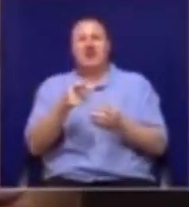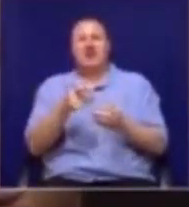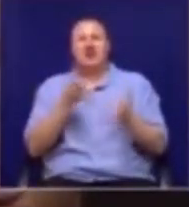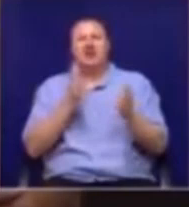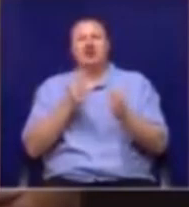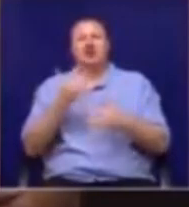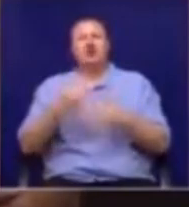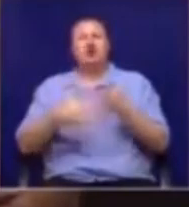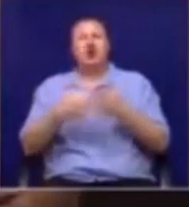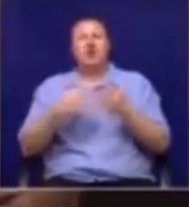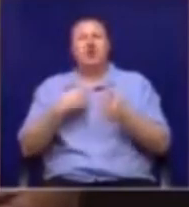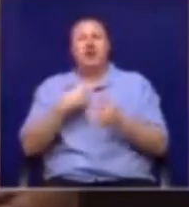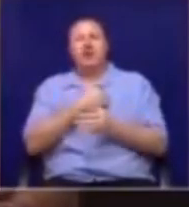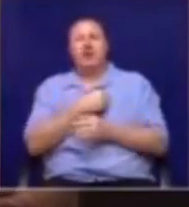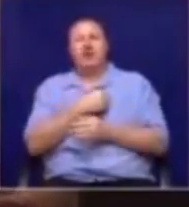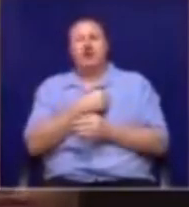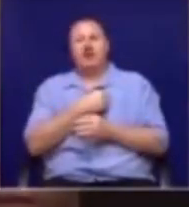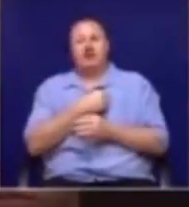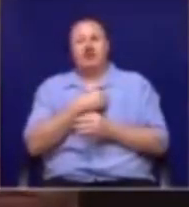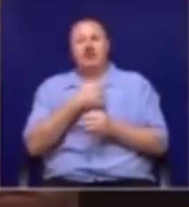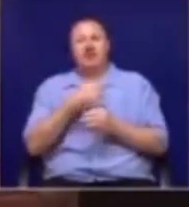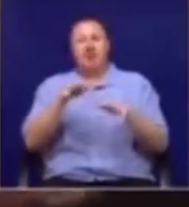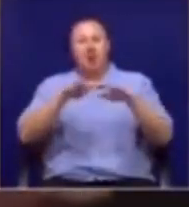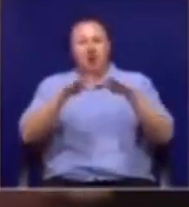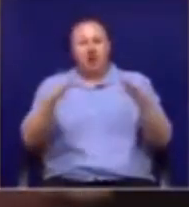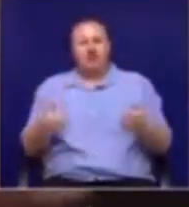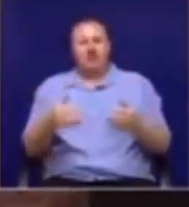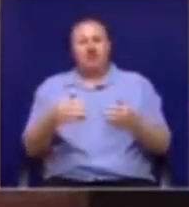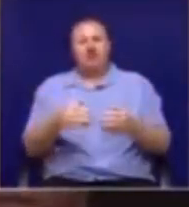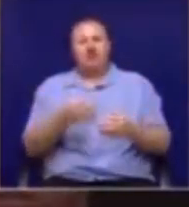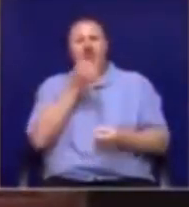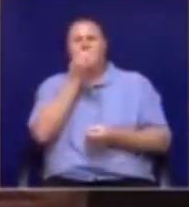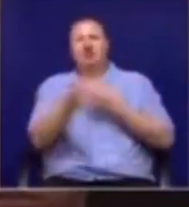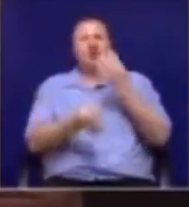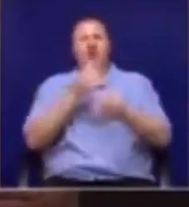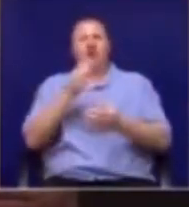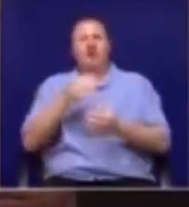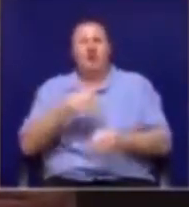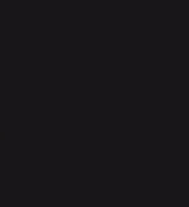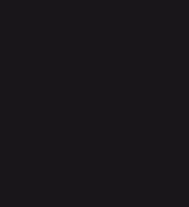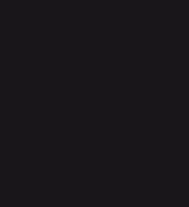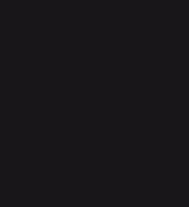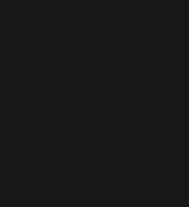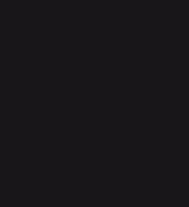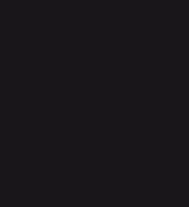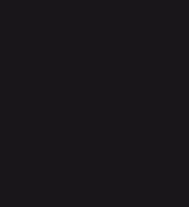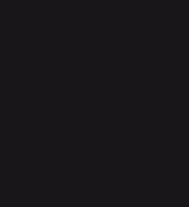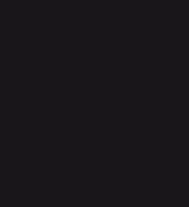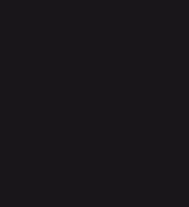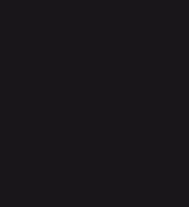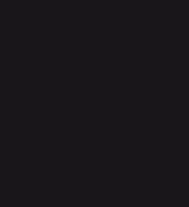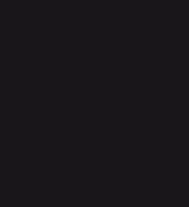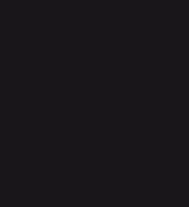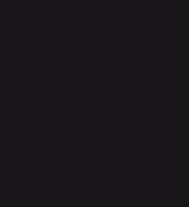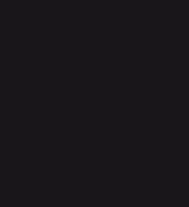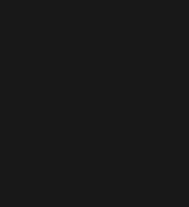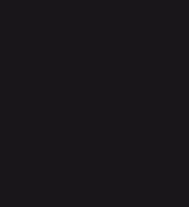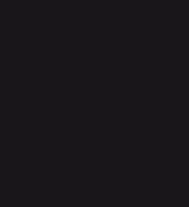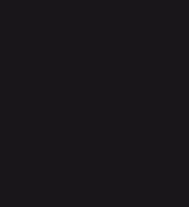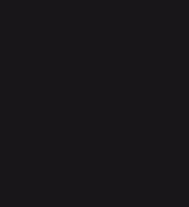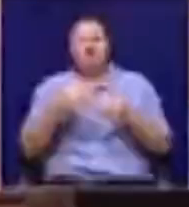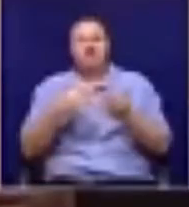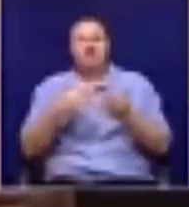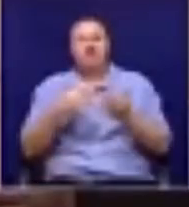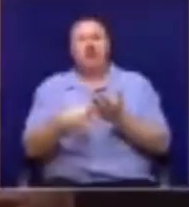the podium, and then insults are thrown, and then you rise on points of order. You must conduct the debate in a way